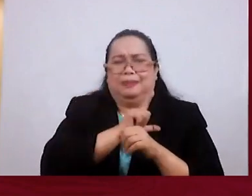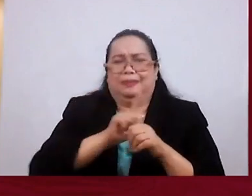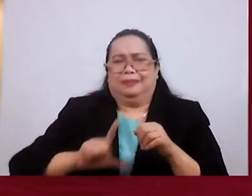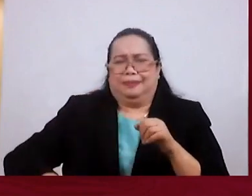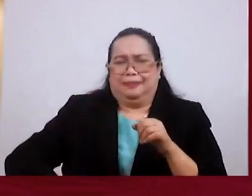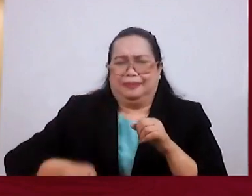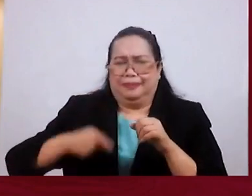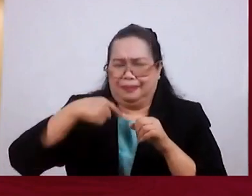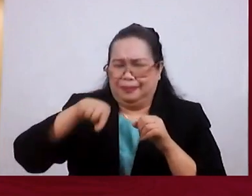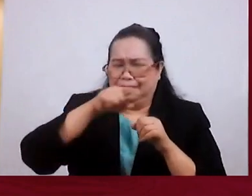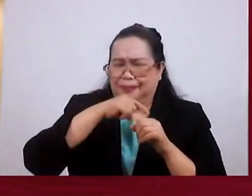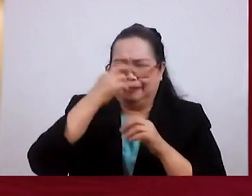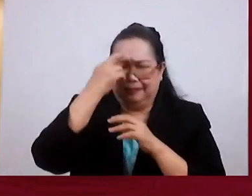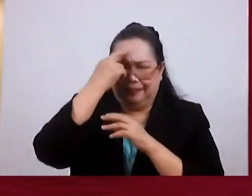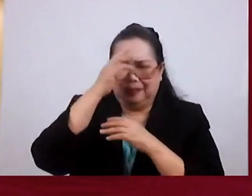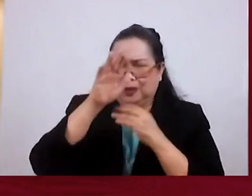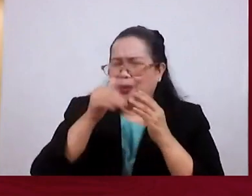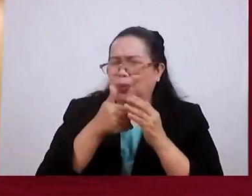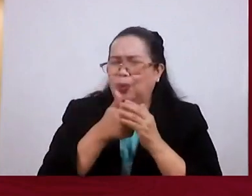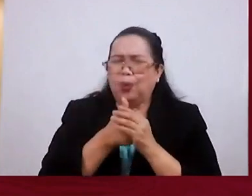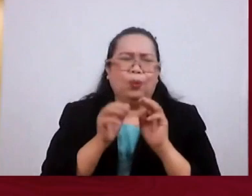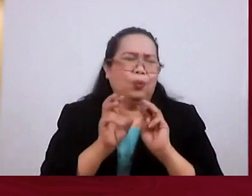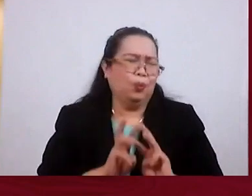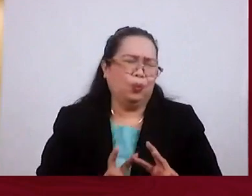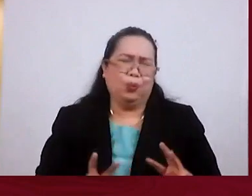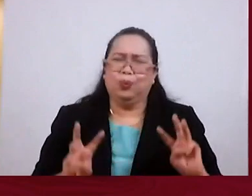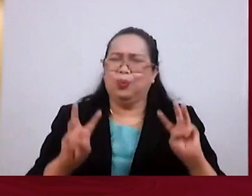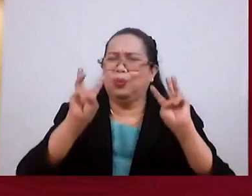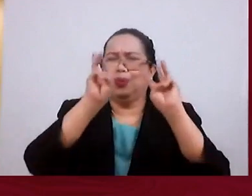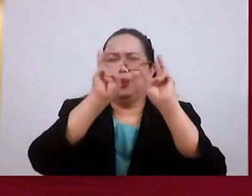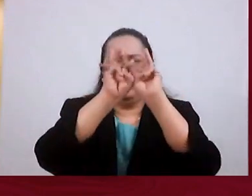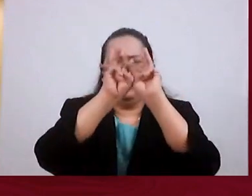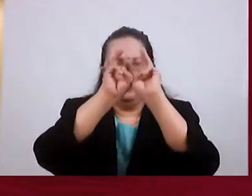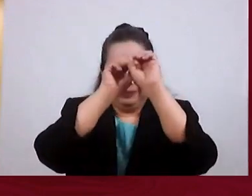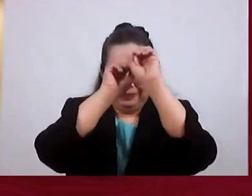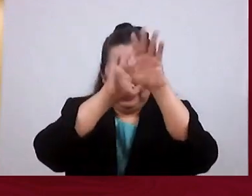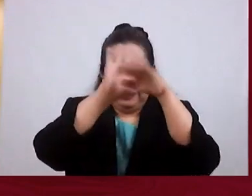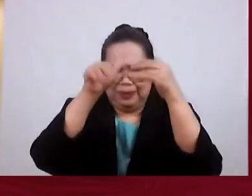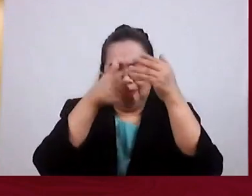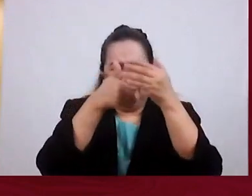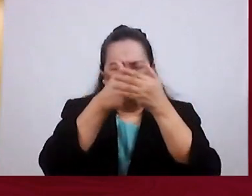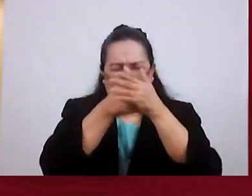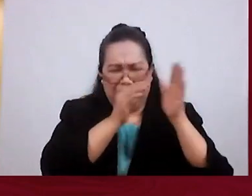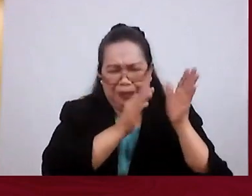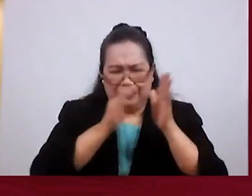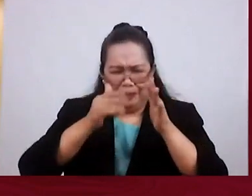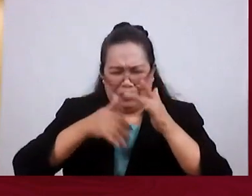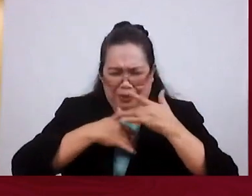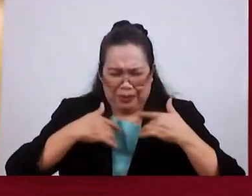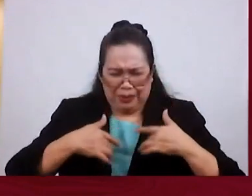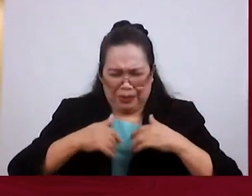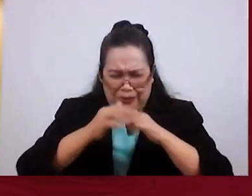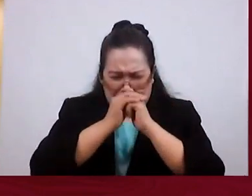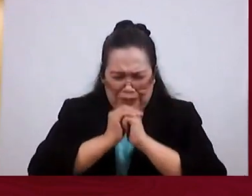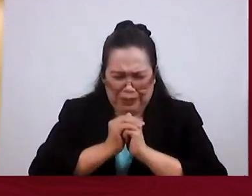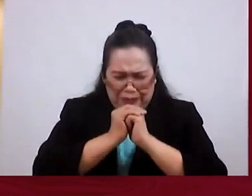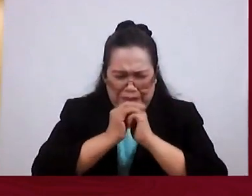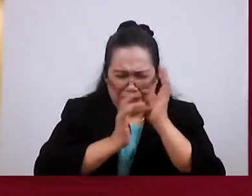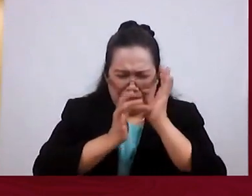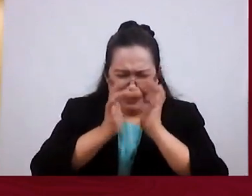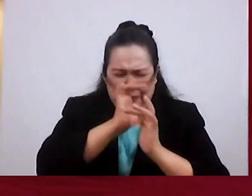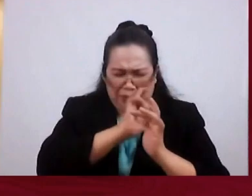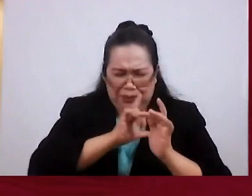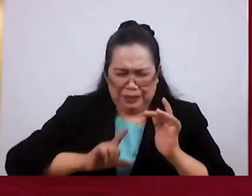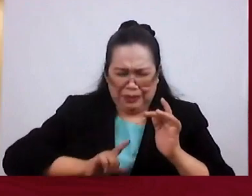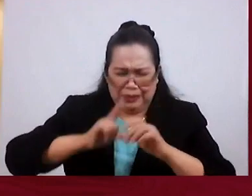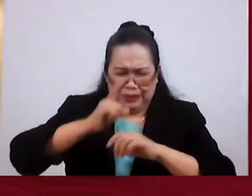And Realize This Is All Worth It Father May All This Just Prepare Our Hearts To Worship Our Lord Jesus Christ